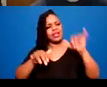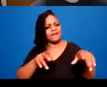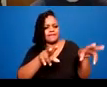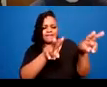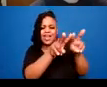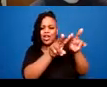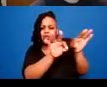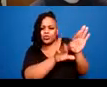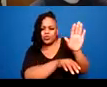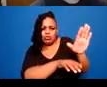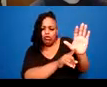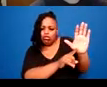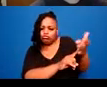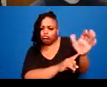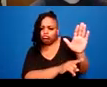historical trauma.